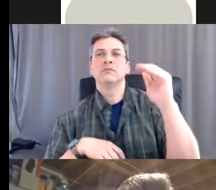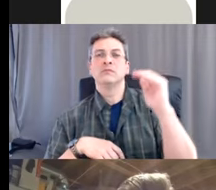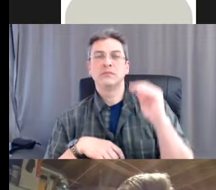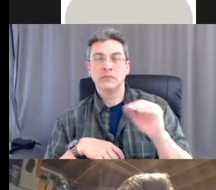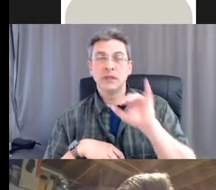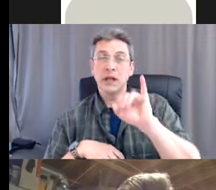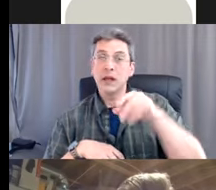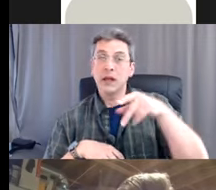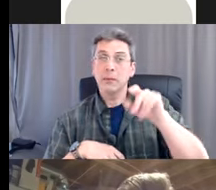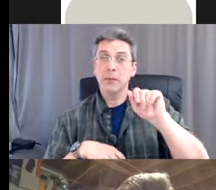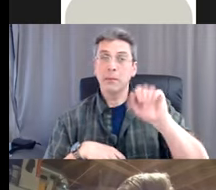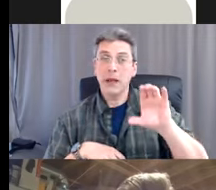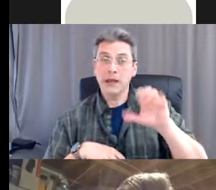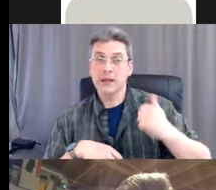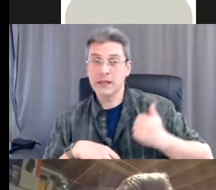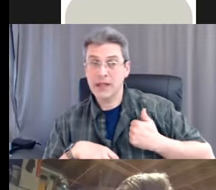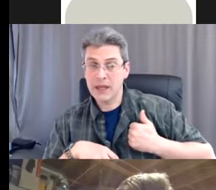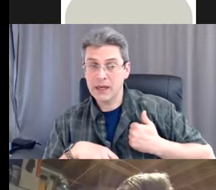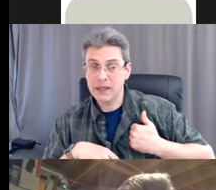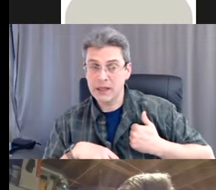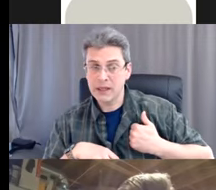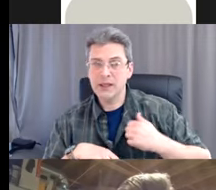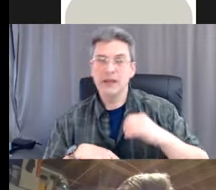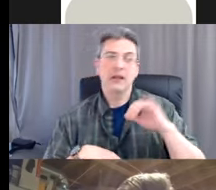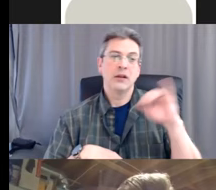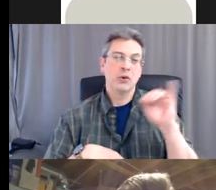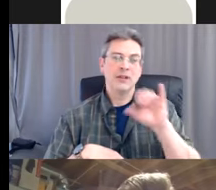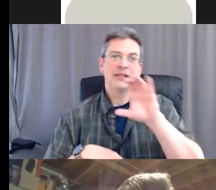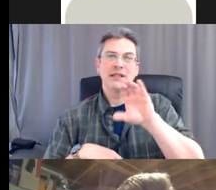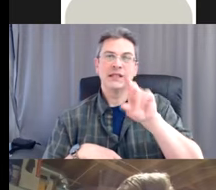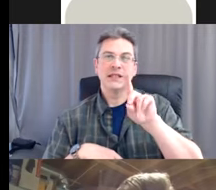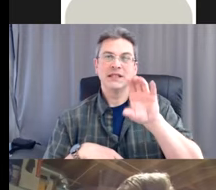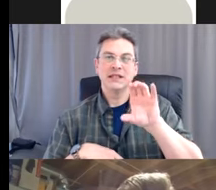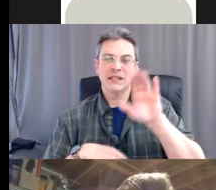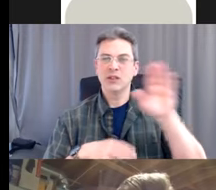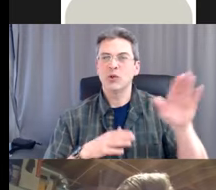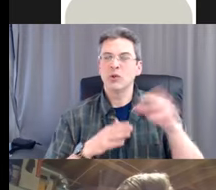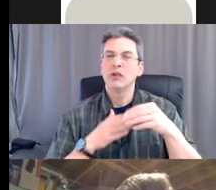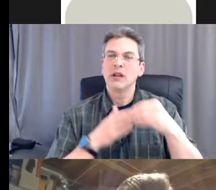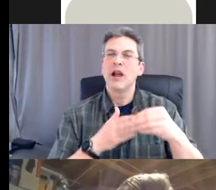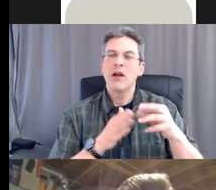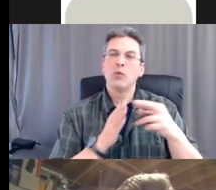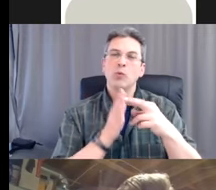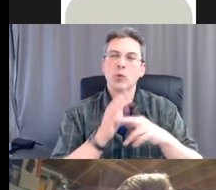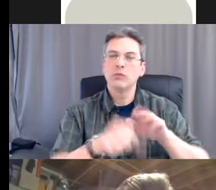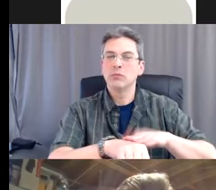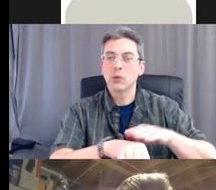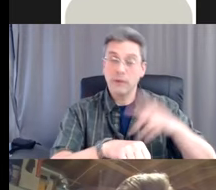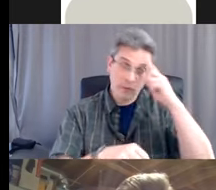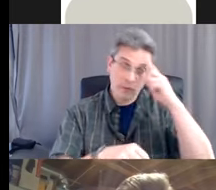iPad Canada. And there's also the CDC guidance of use of personal protective equipment.